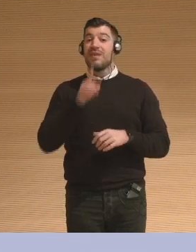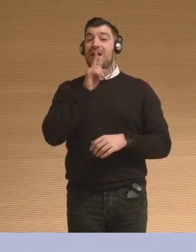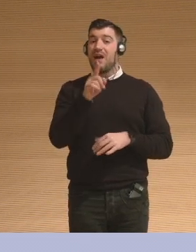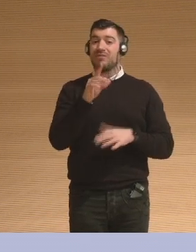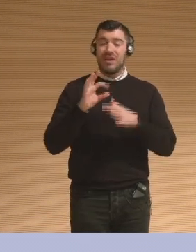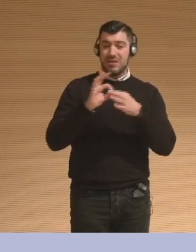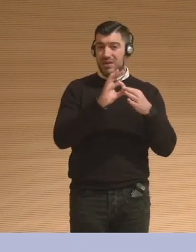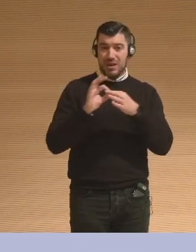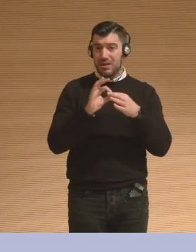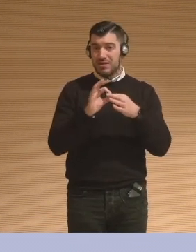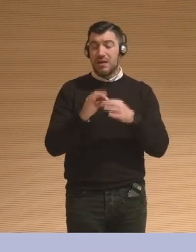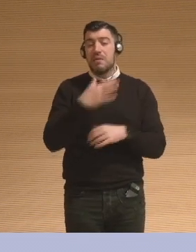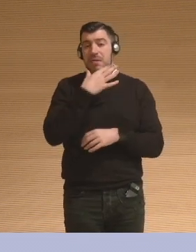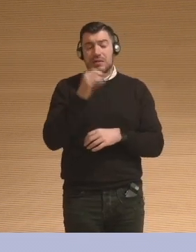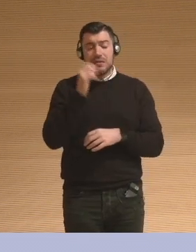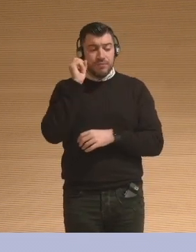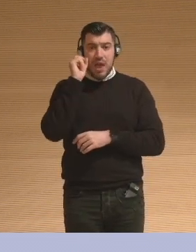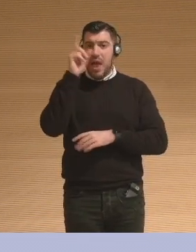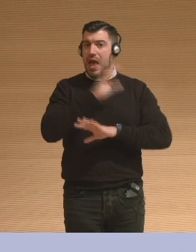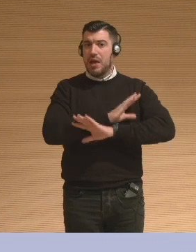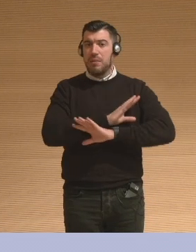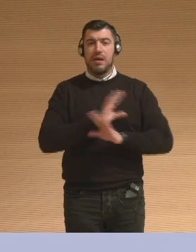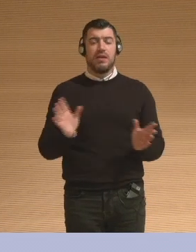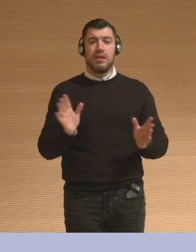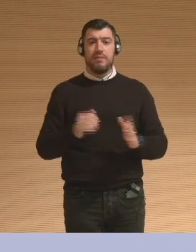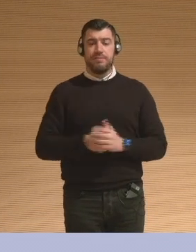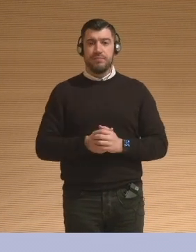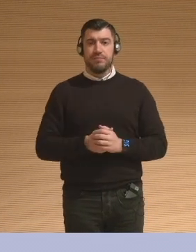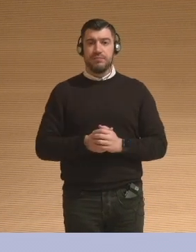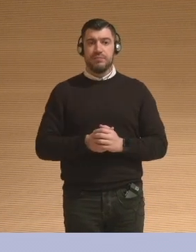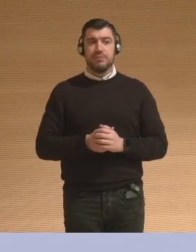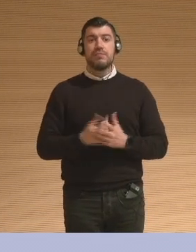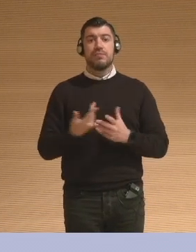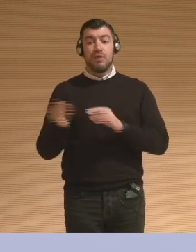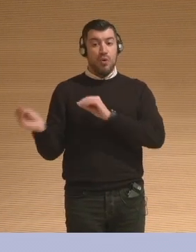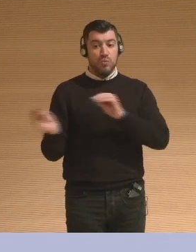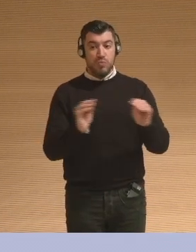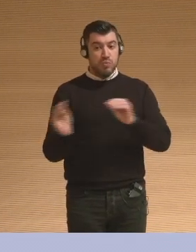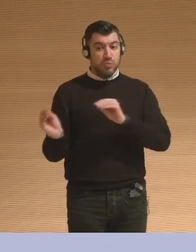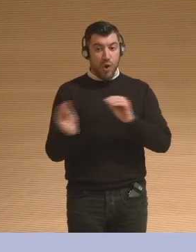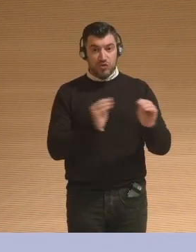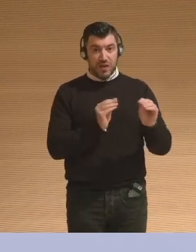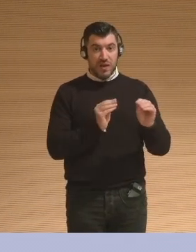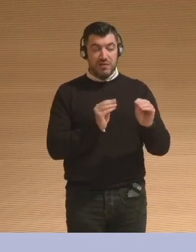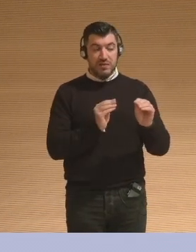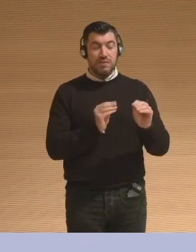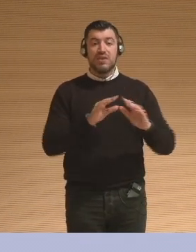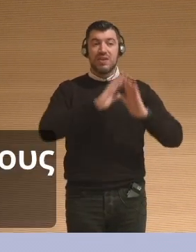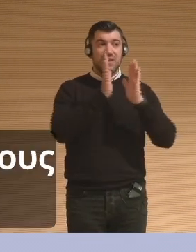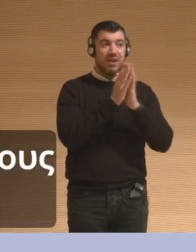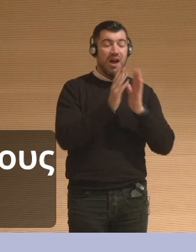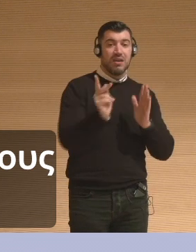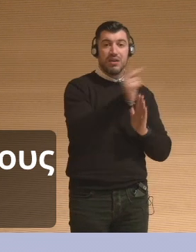pride and gratitude. Participants, the Syrian participants, called the museum their house.